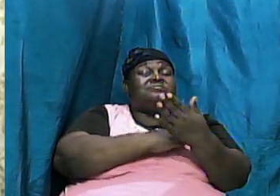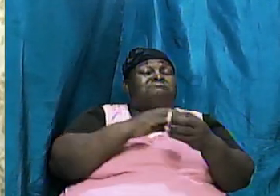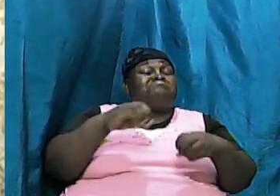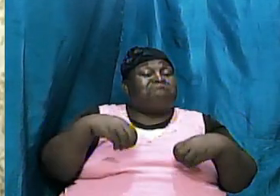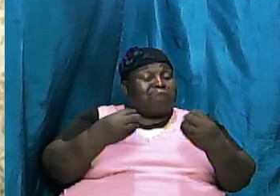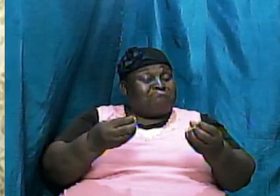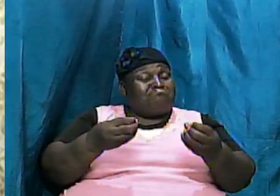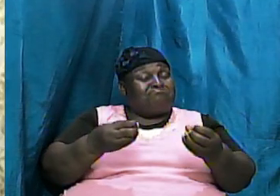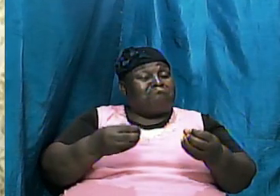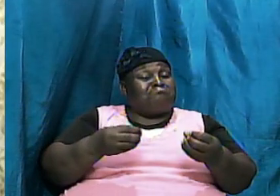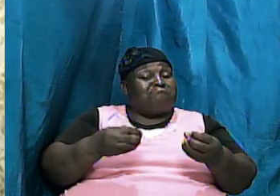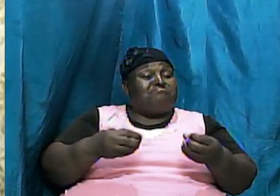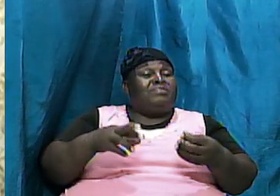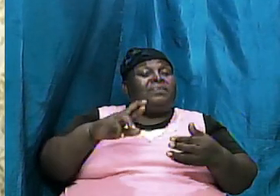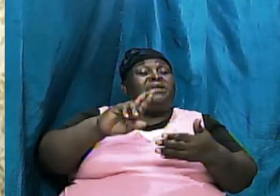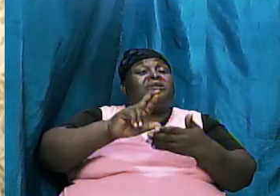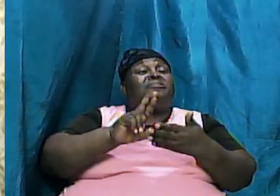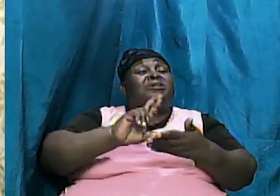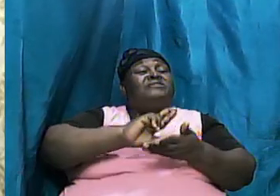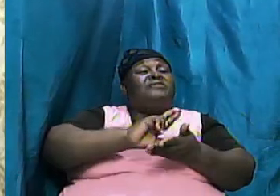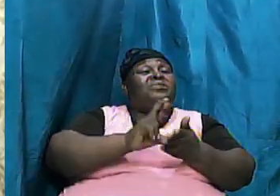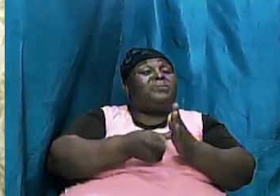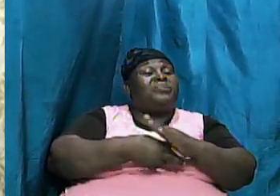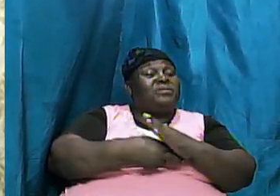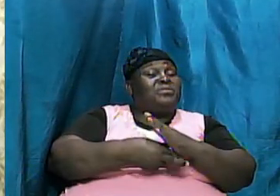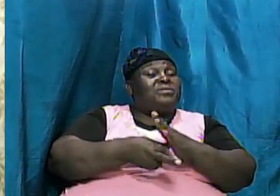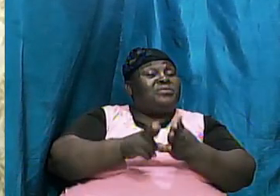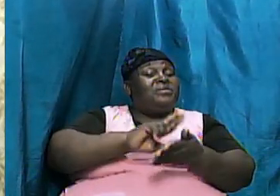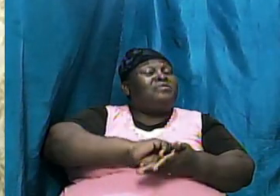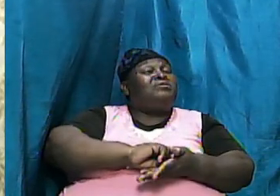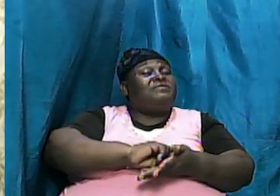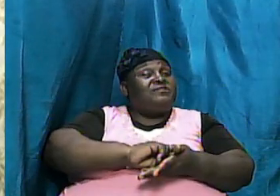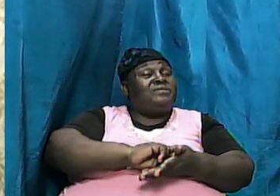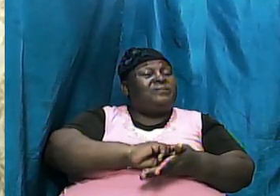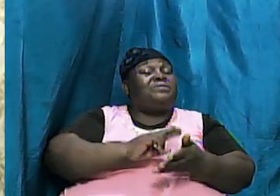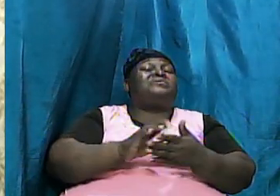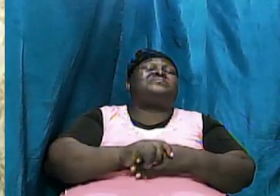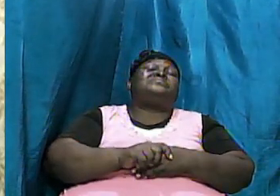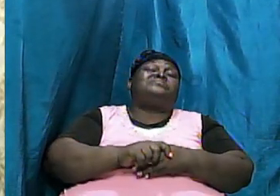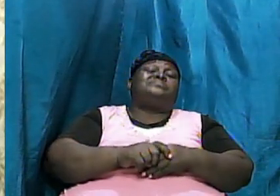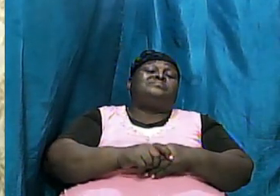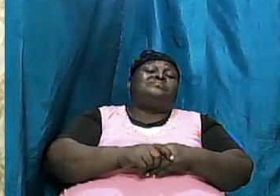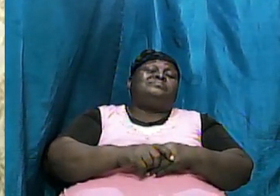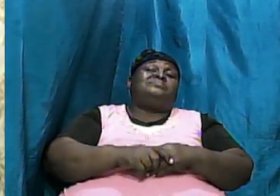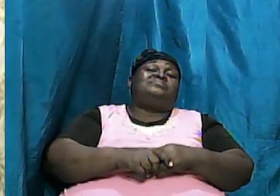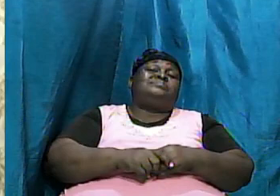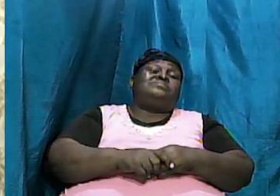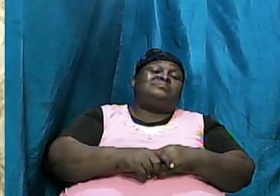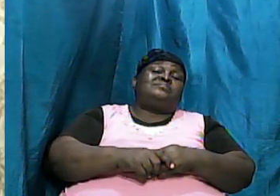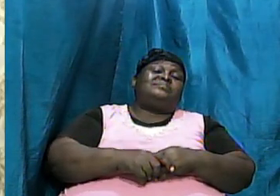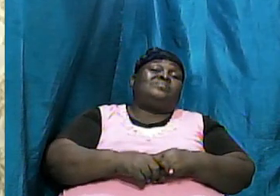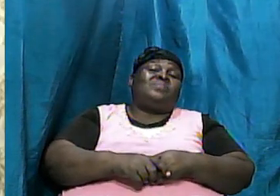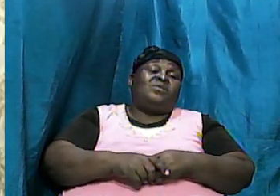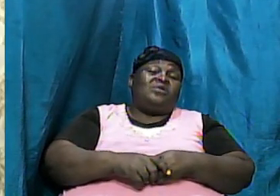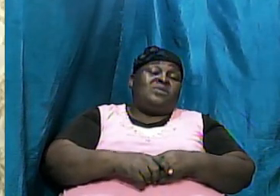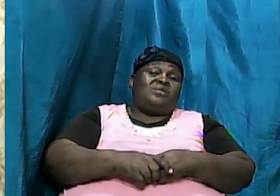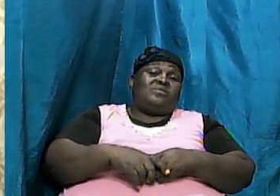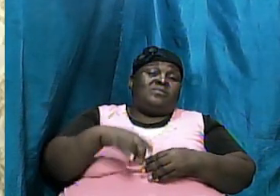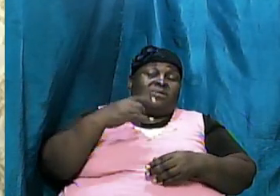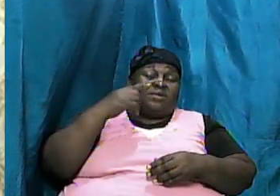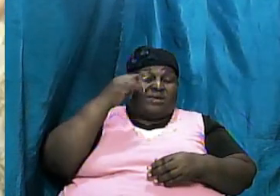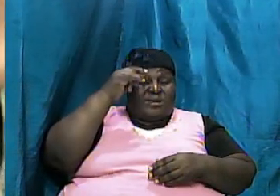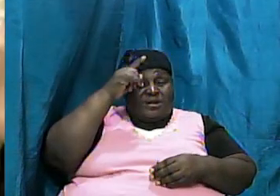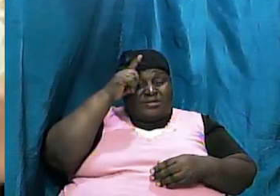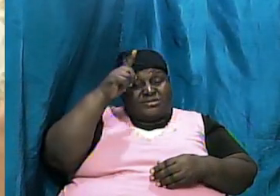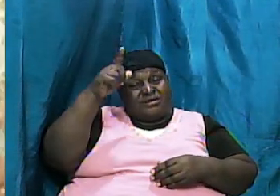a little overview yes before we go into some other things so that we can chronologically go through and have